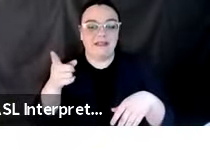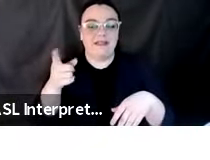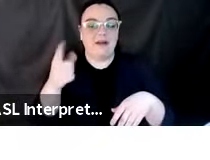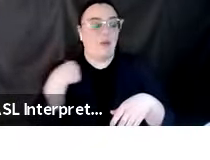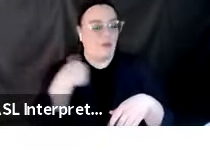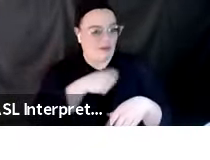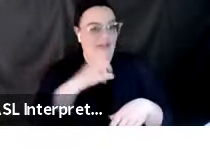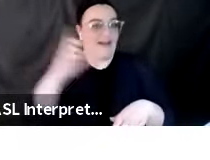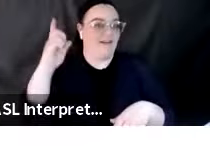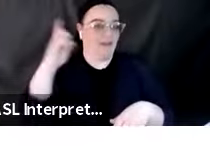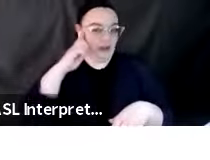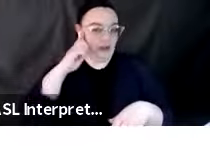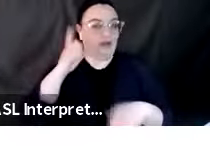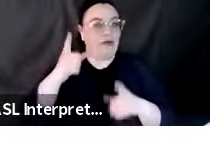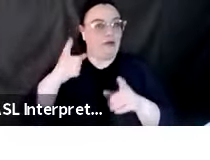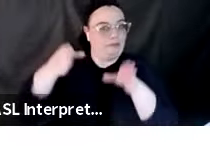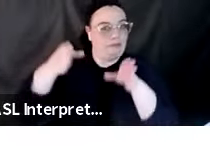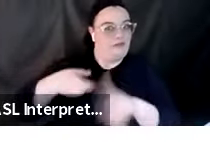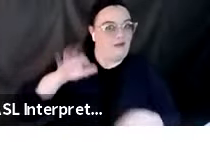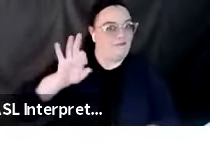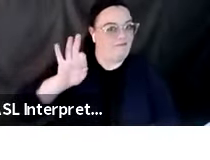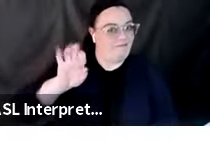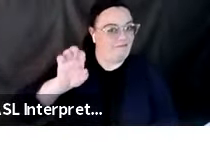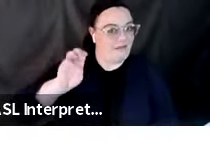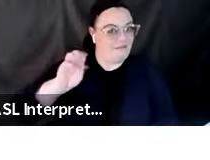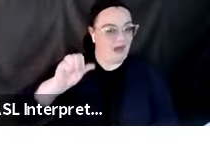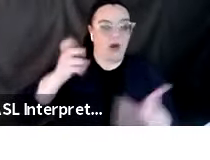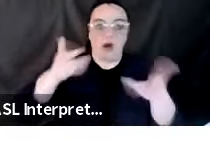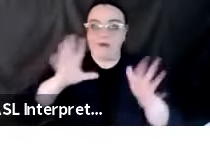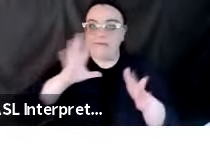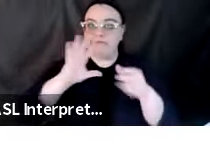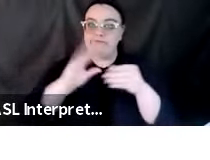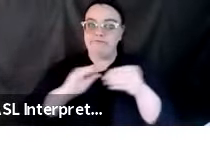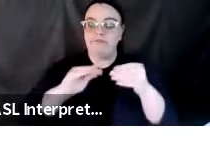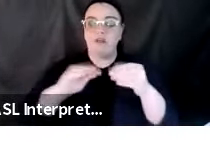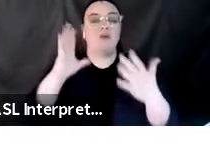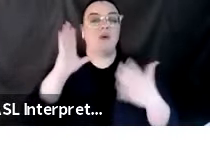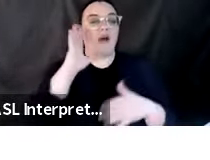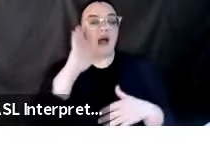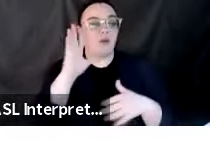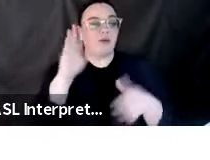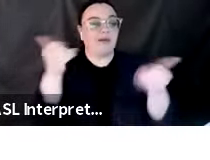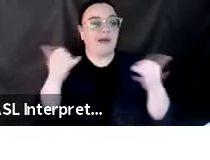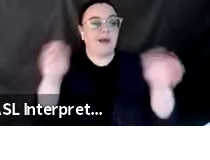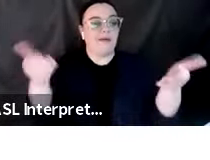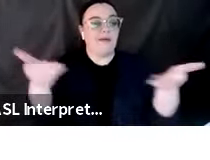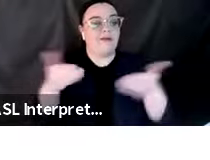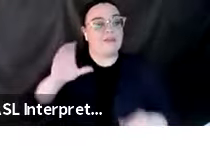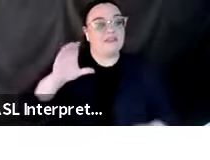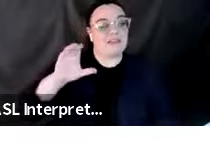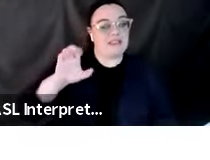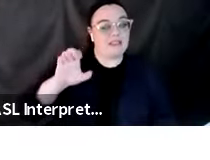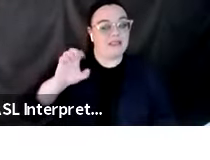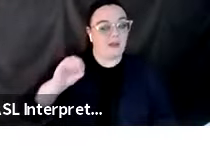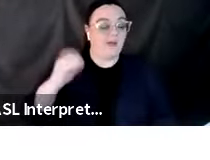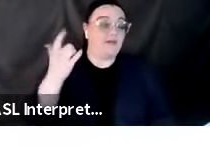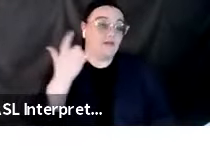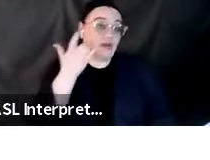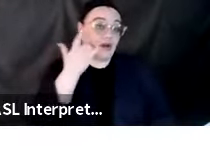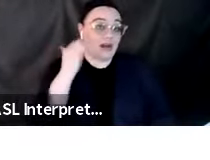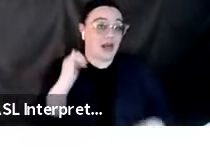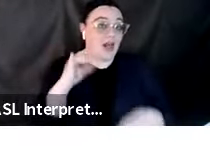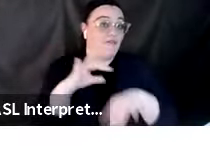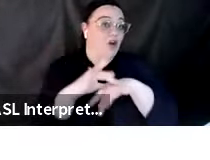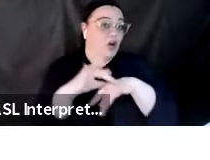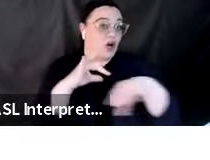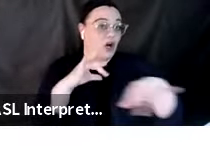talk about the importance of this. So I'd like to introduce to you now the CEO of the California Earthquake